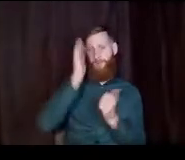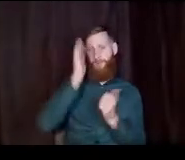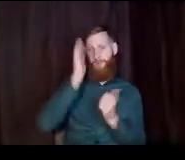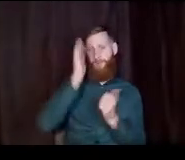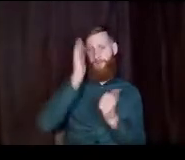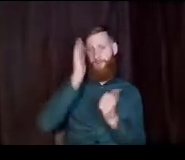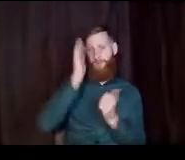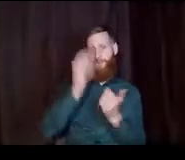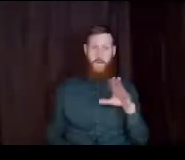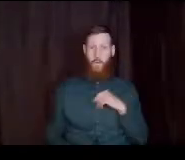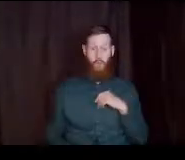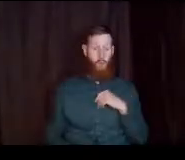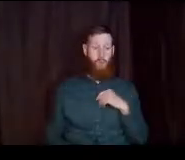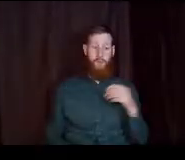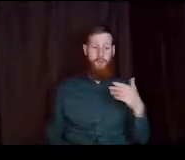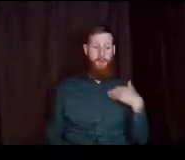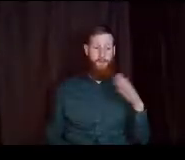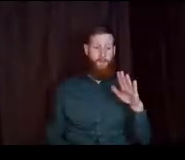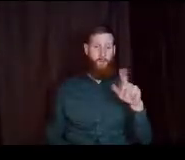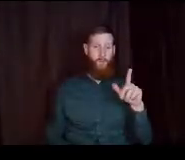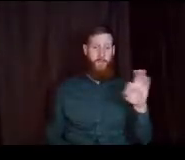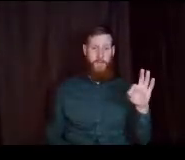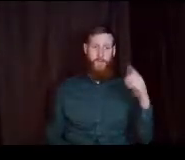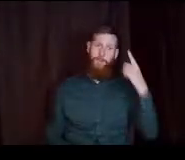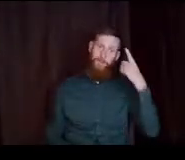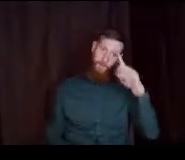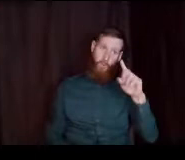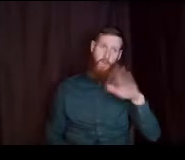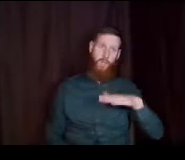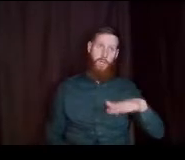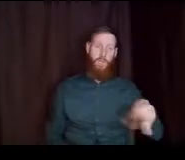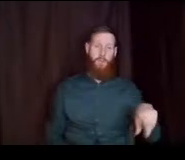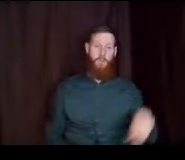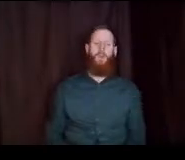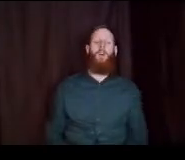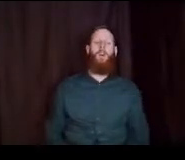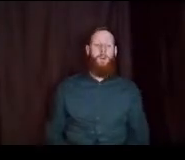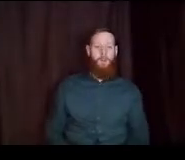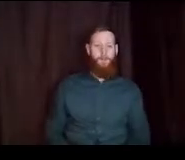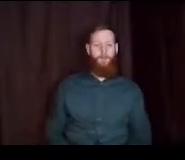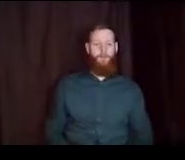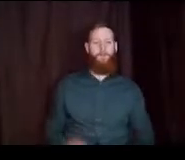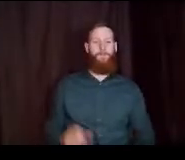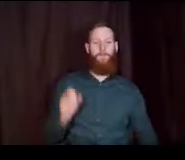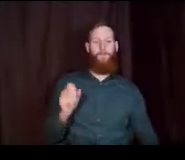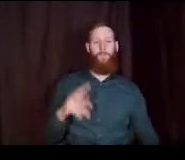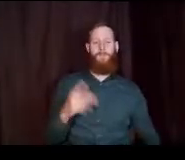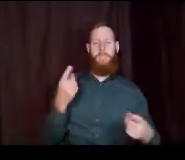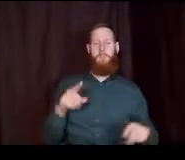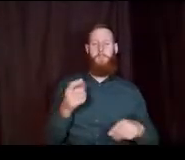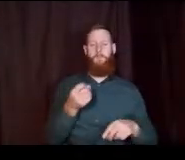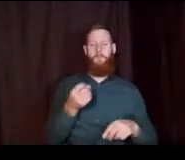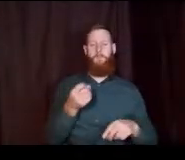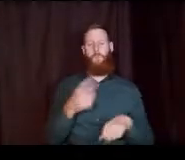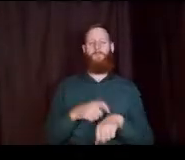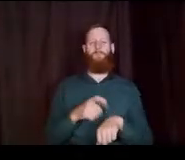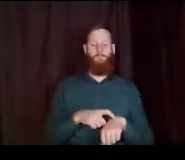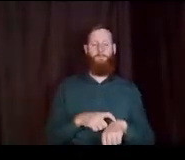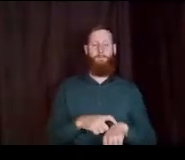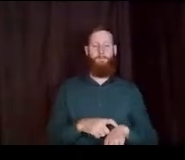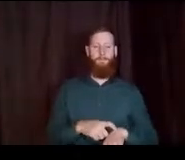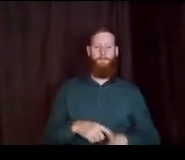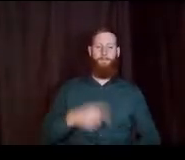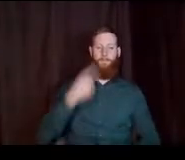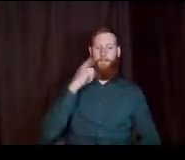has a 529 account for the child. OK, so this is one that's come up a couple of times. So for